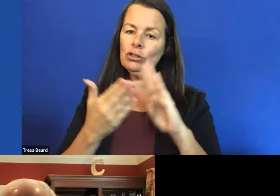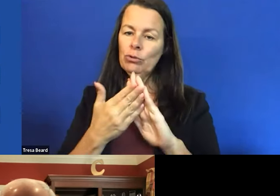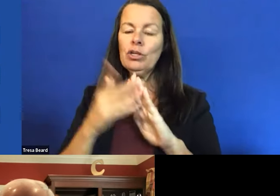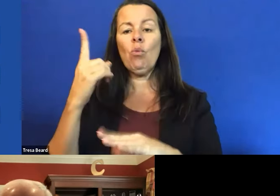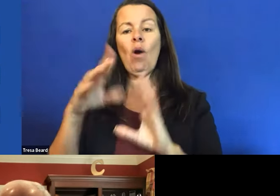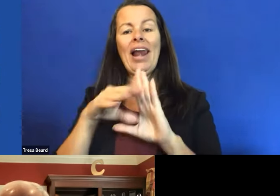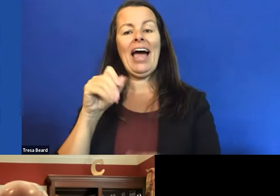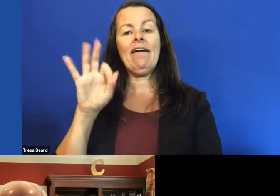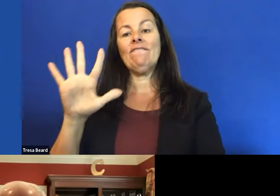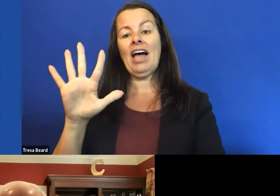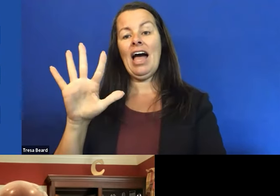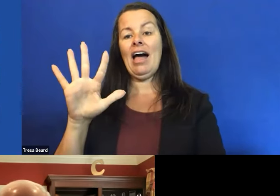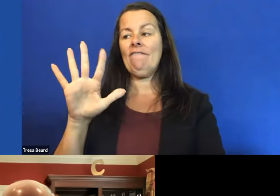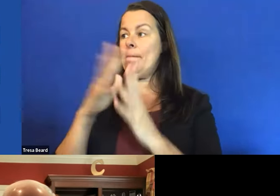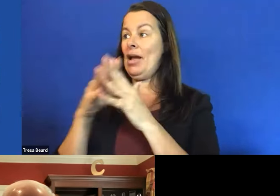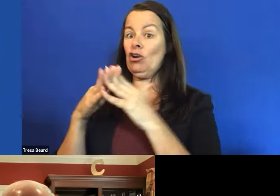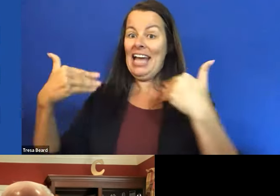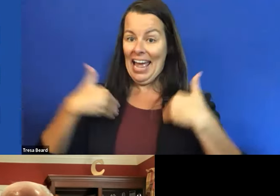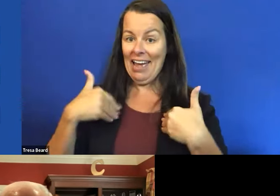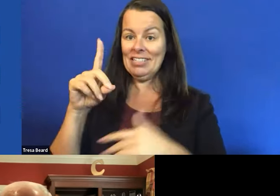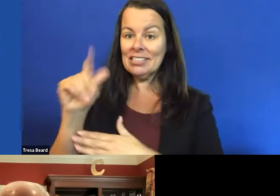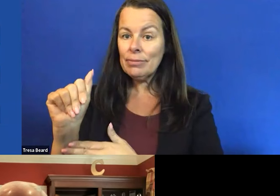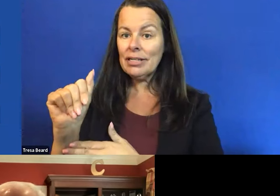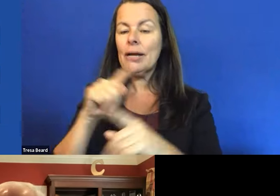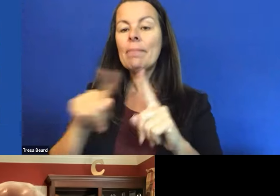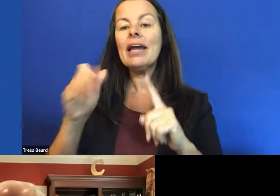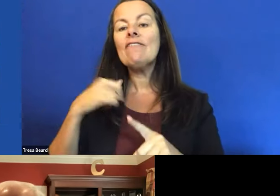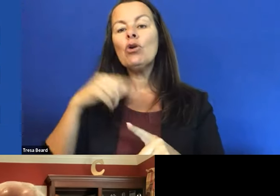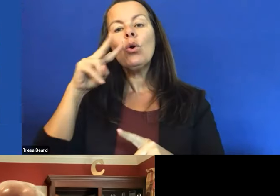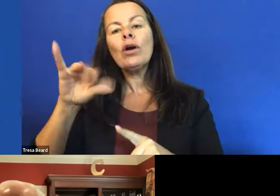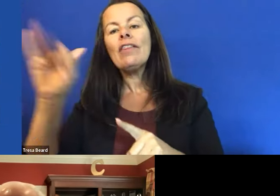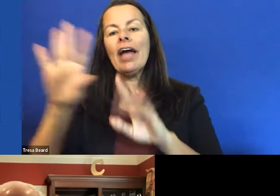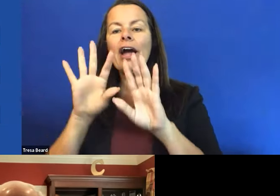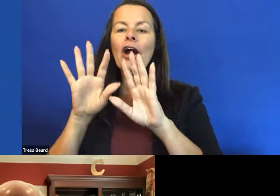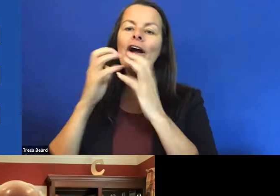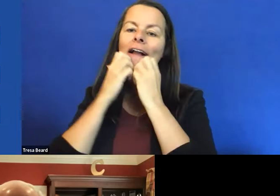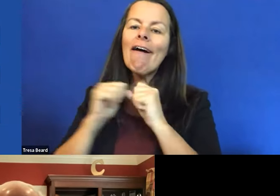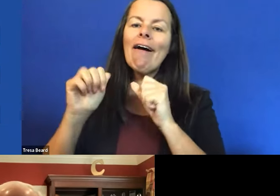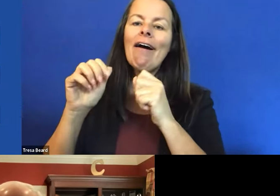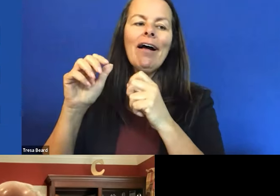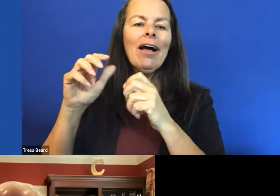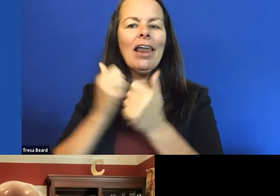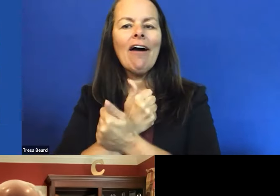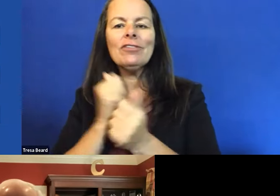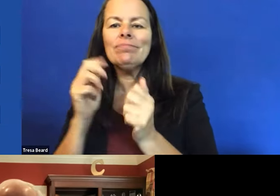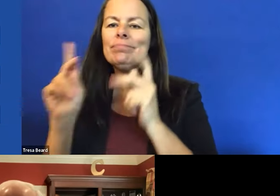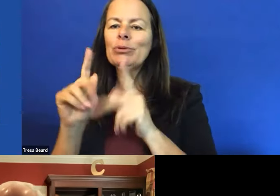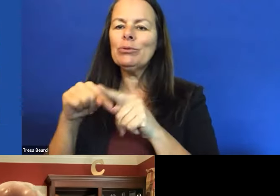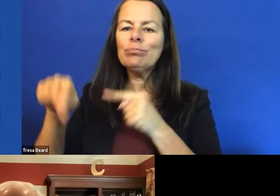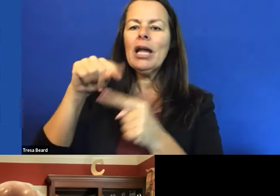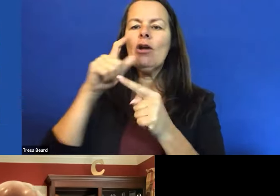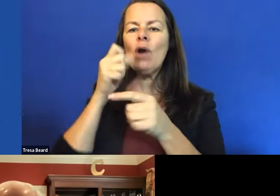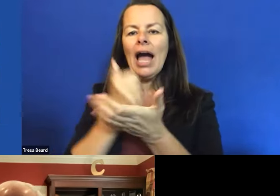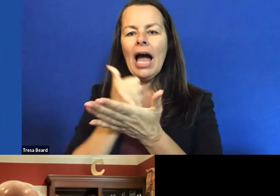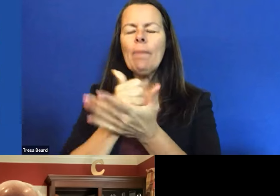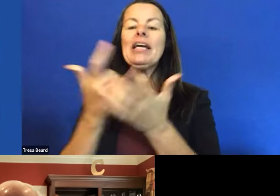five Americans has a disability. But then if you take their loved ones and their, their people who help, it's larger than